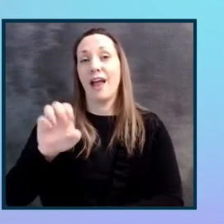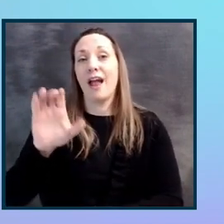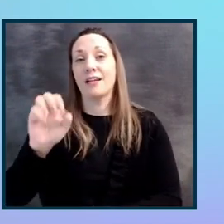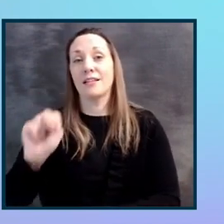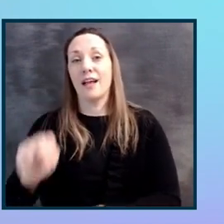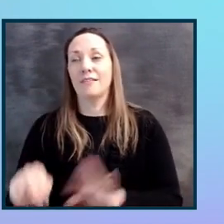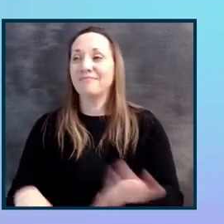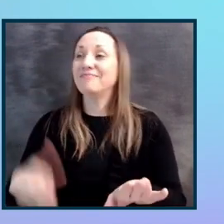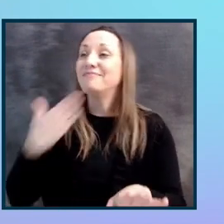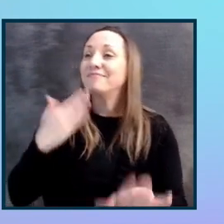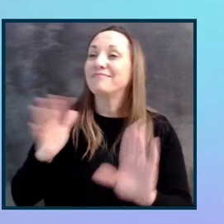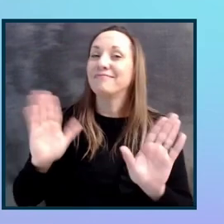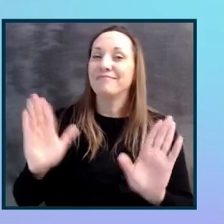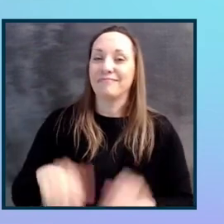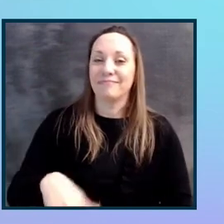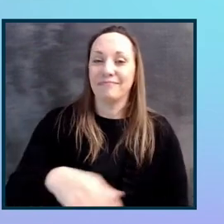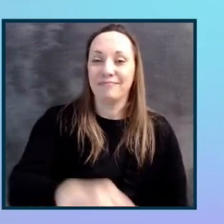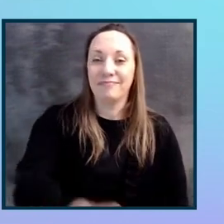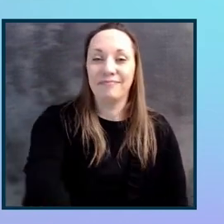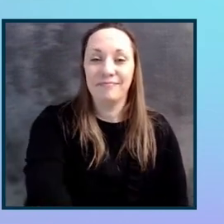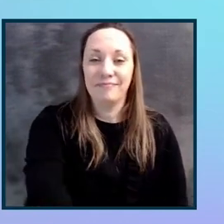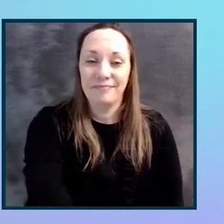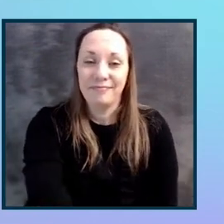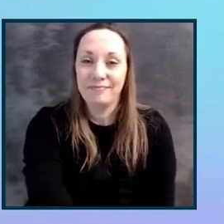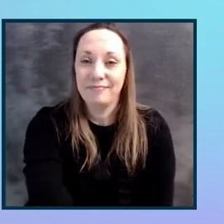everyone. everyone. Bye-bye. Have fun. Bye.